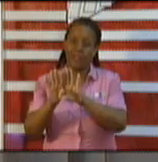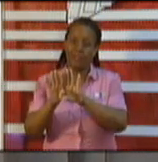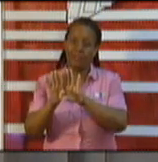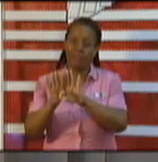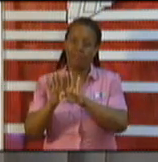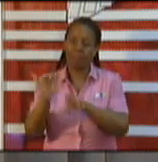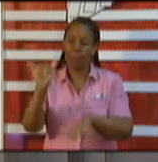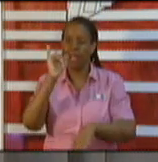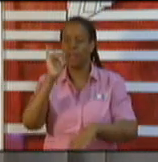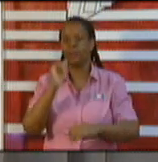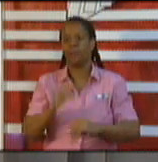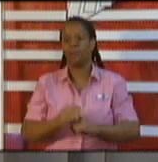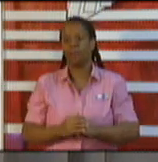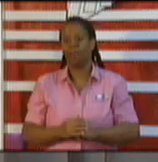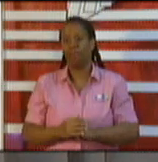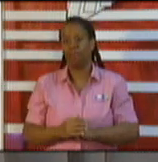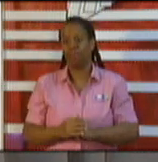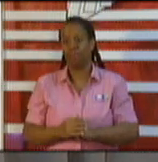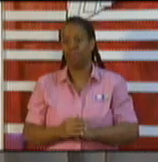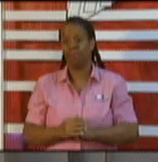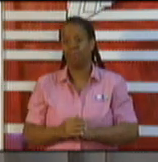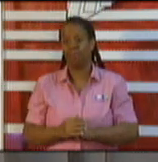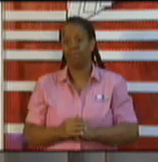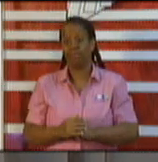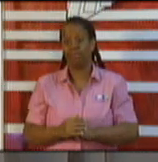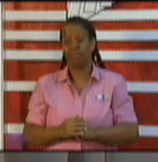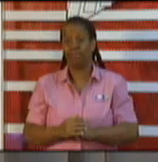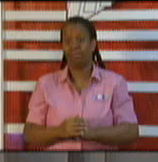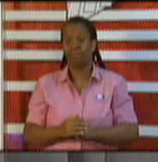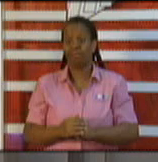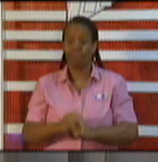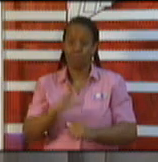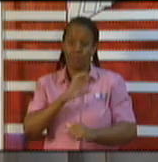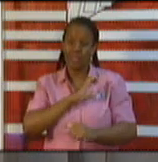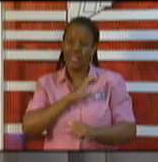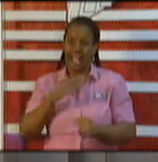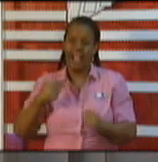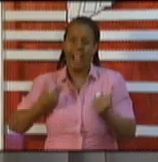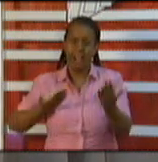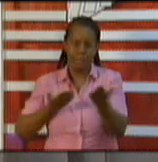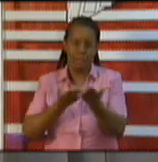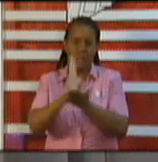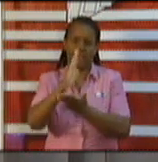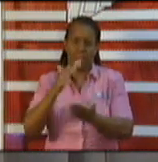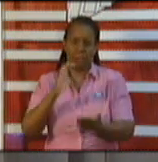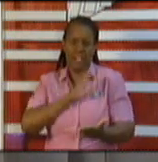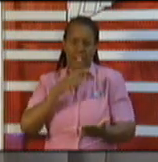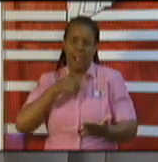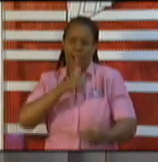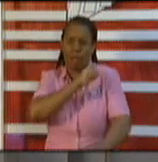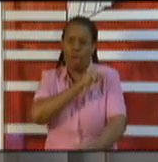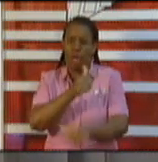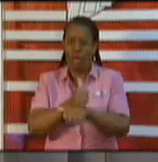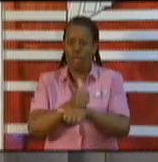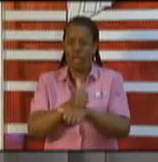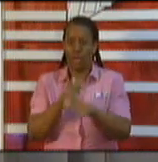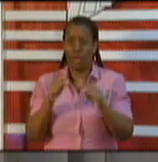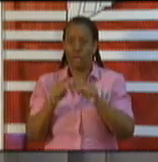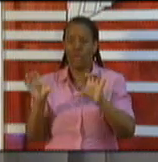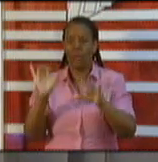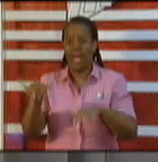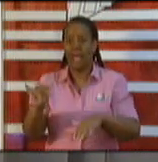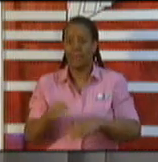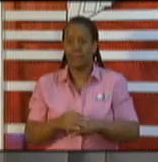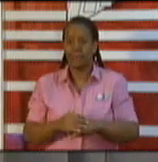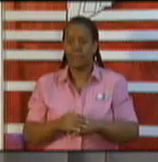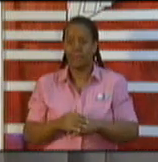and other watering holes. The police have this power in law. When the police believe that there's a public health hazard